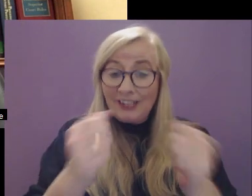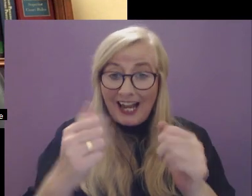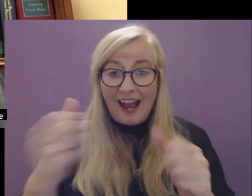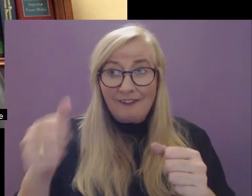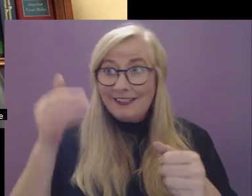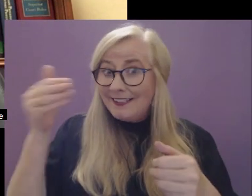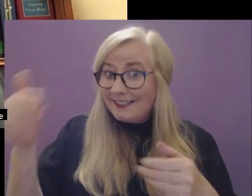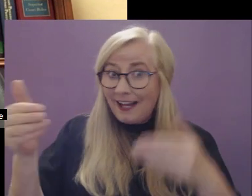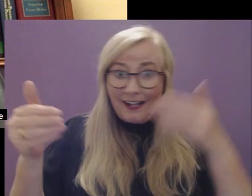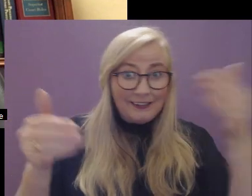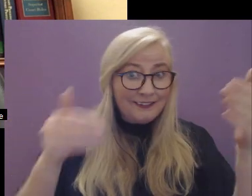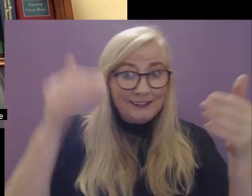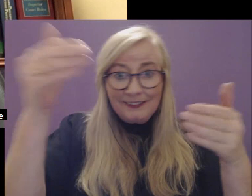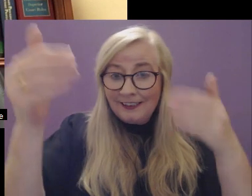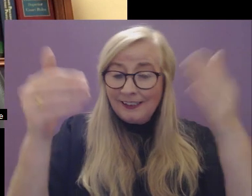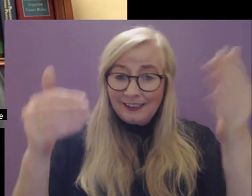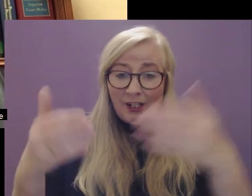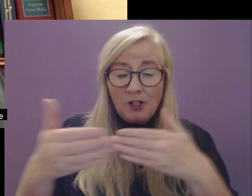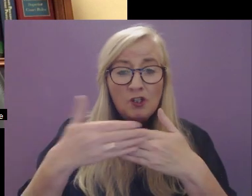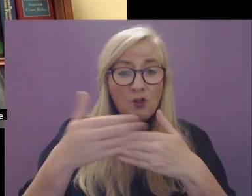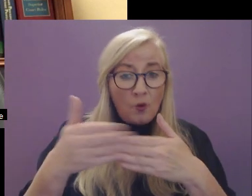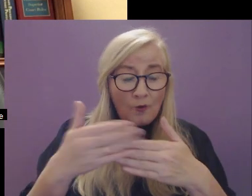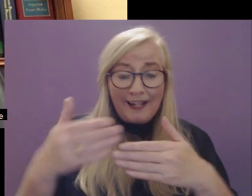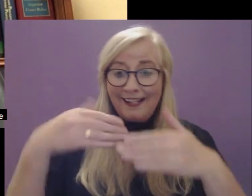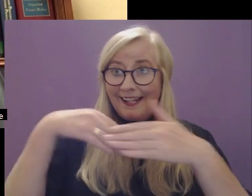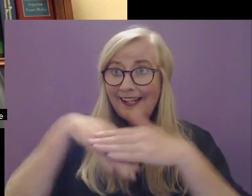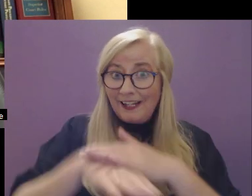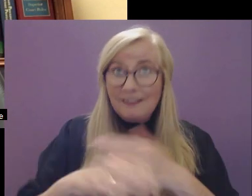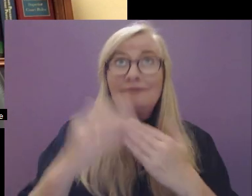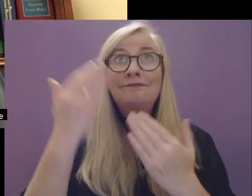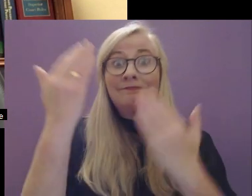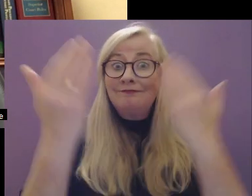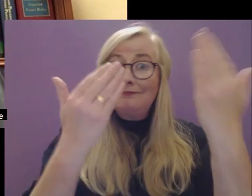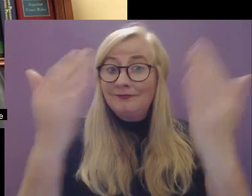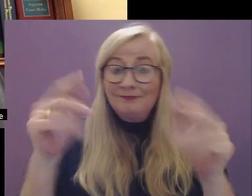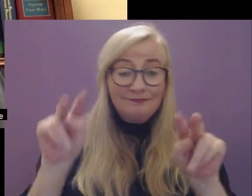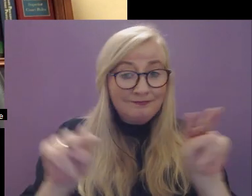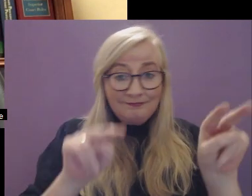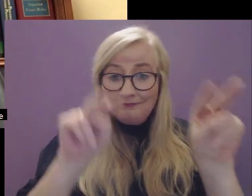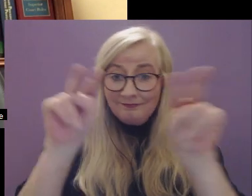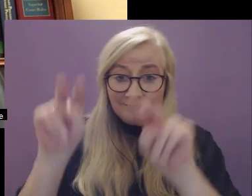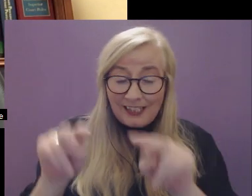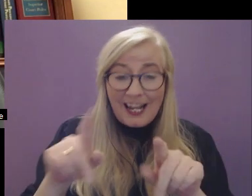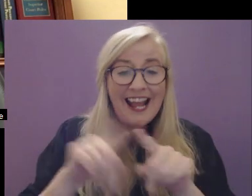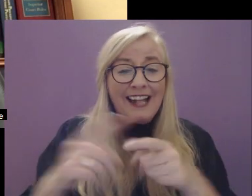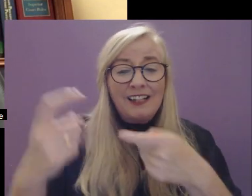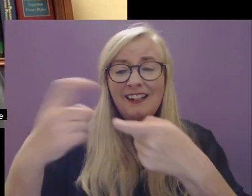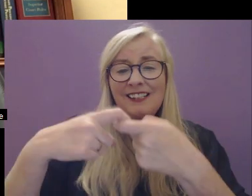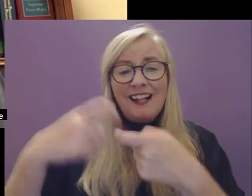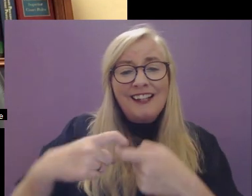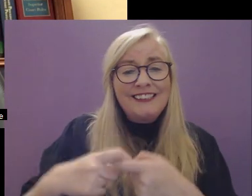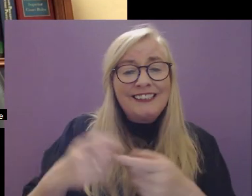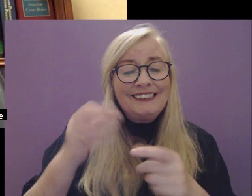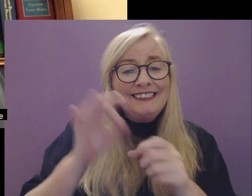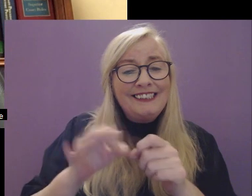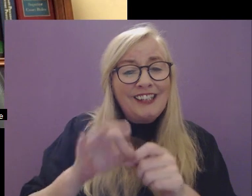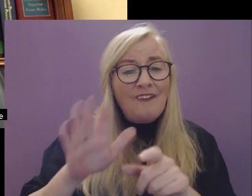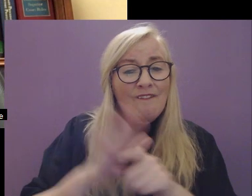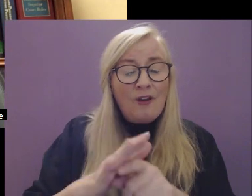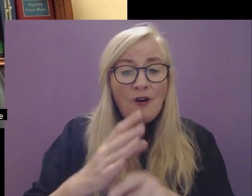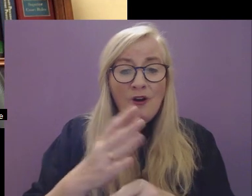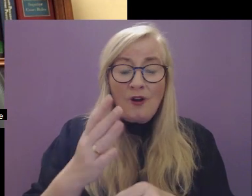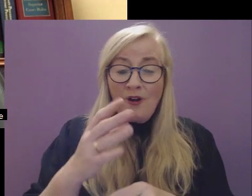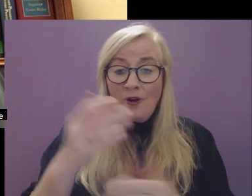appropriate signage and directions at doorways and entrances and exits. Signage and contact details for court offices,